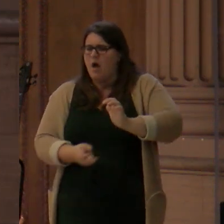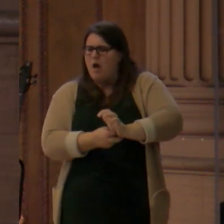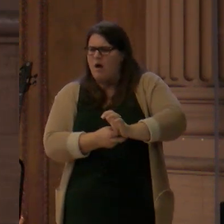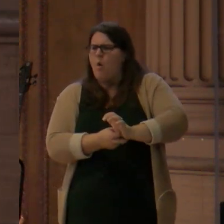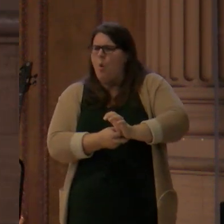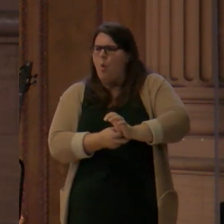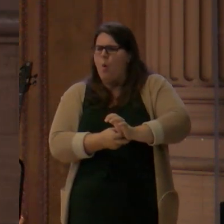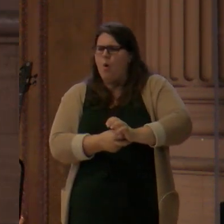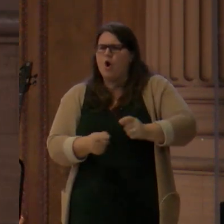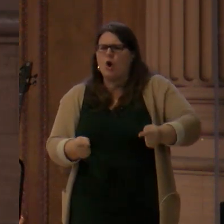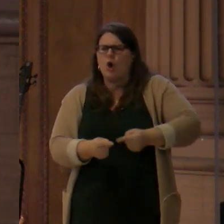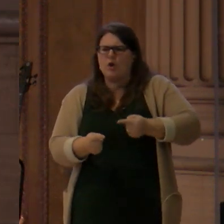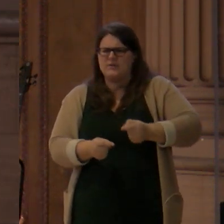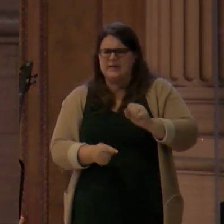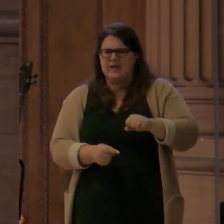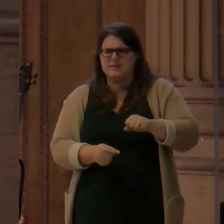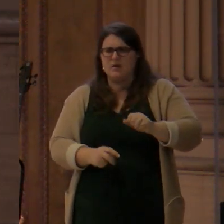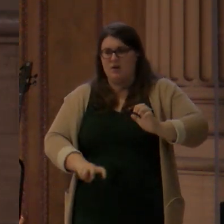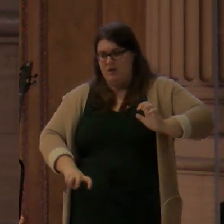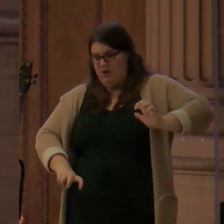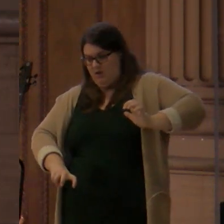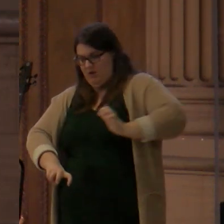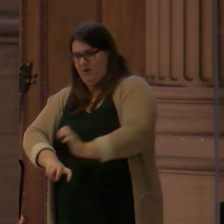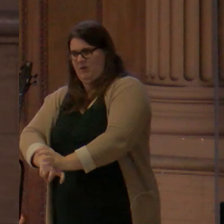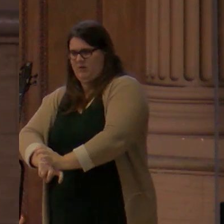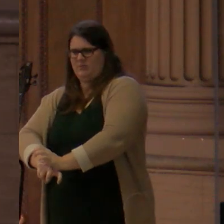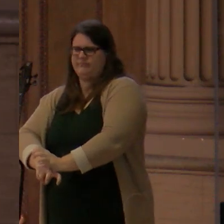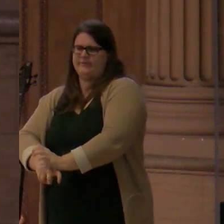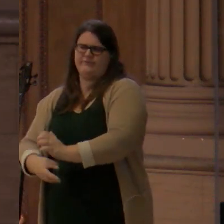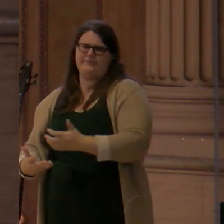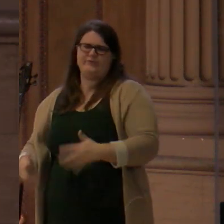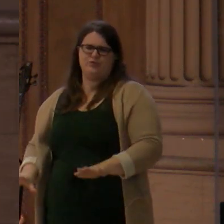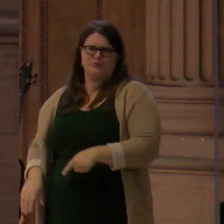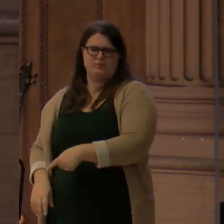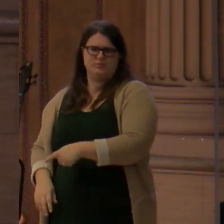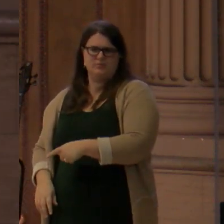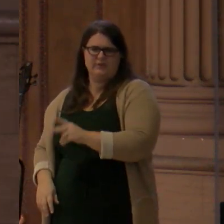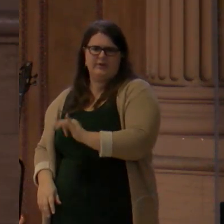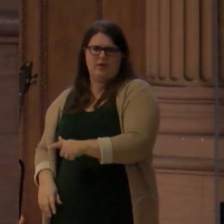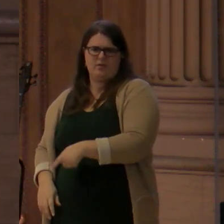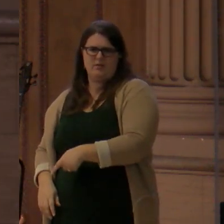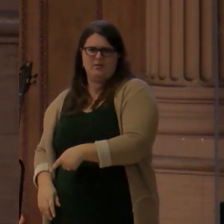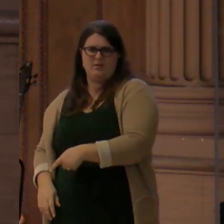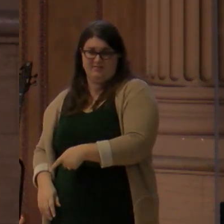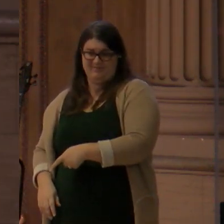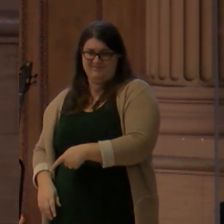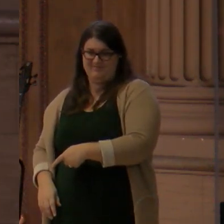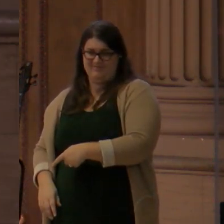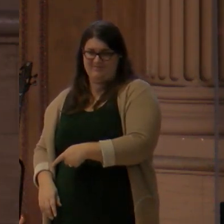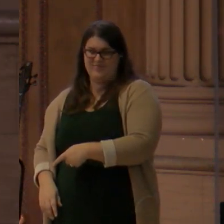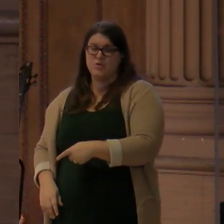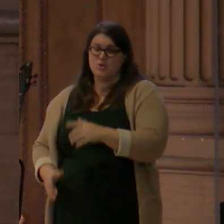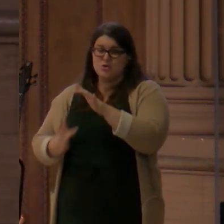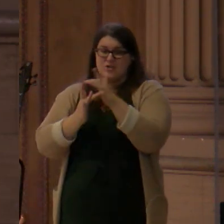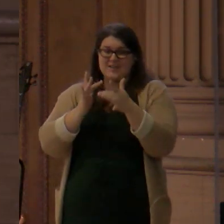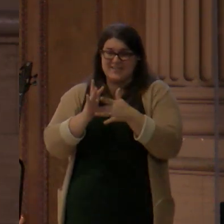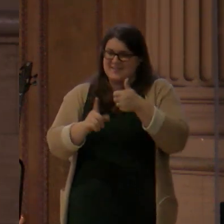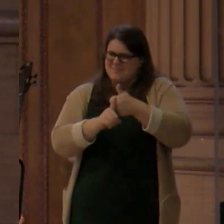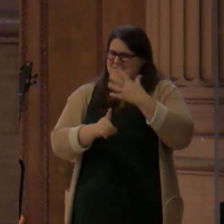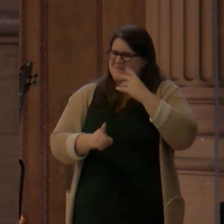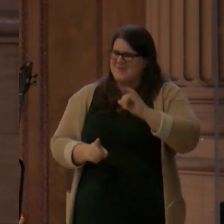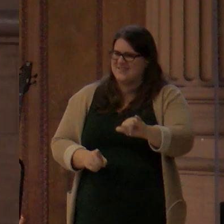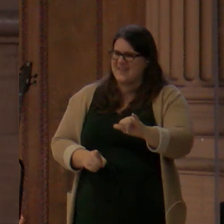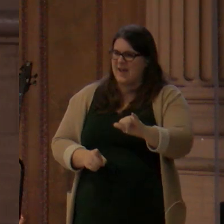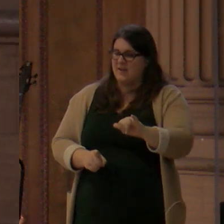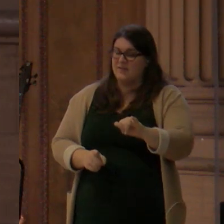he's ultimately going to kill Satan. While his heel is harmed, Satan's head is harmed. Again, the main point is this